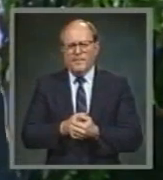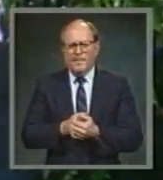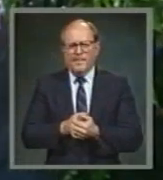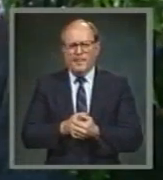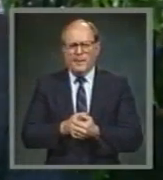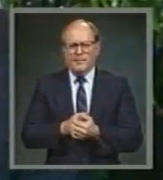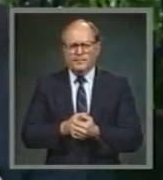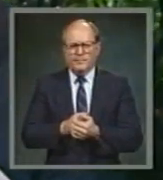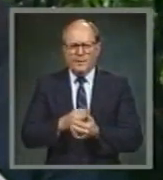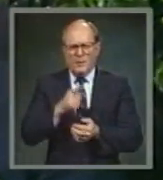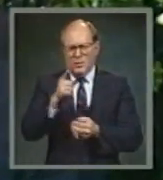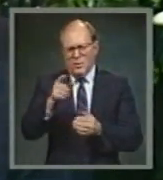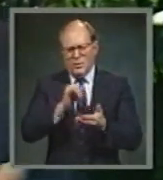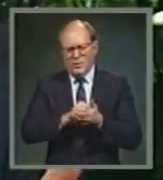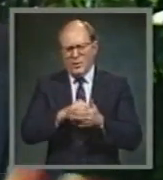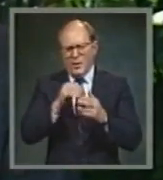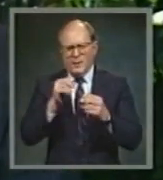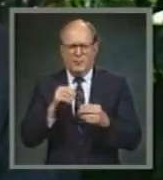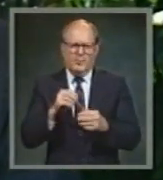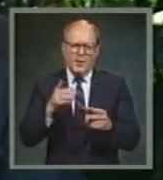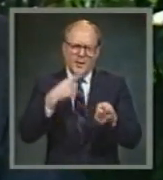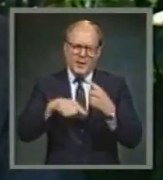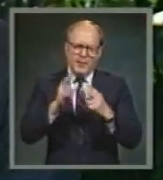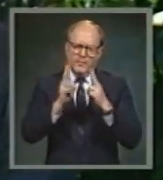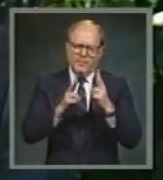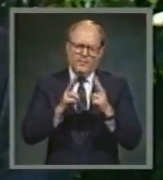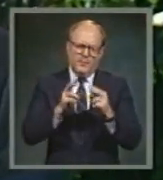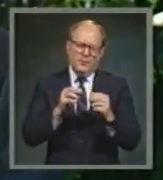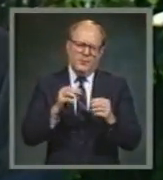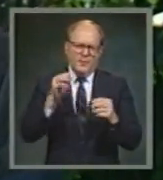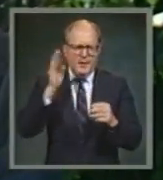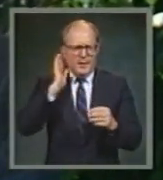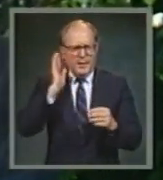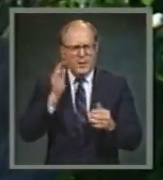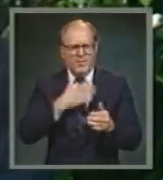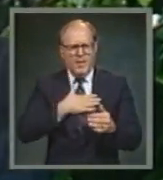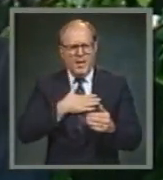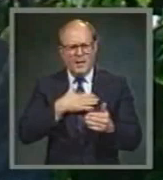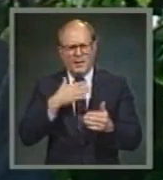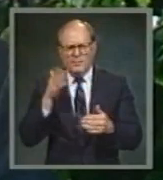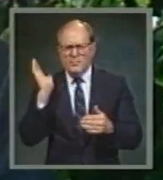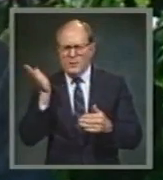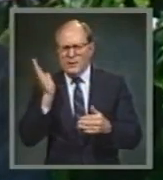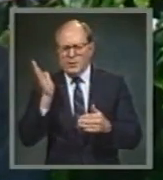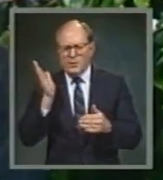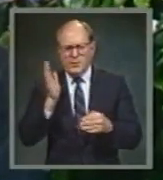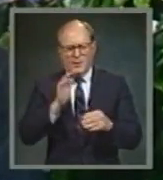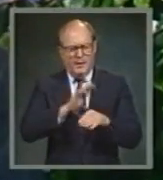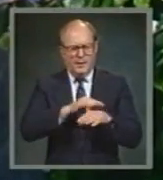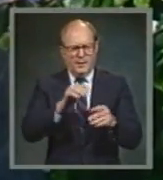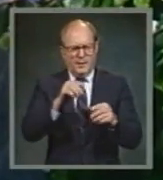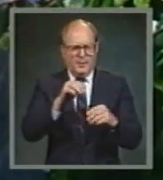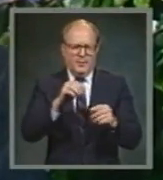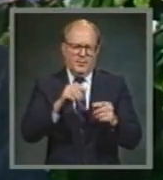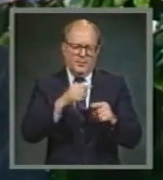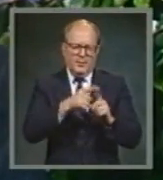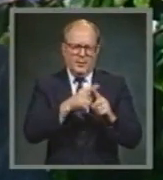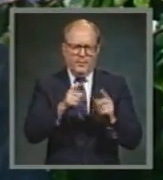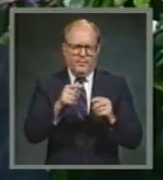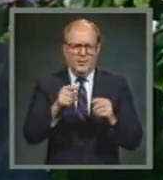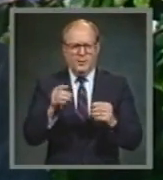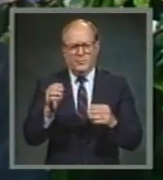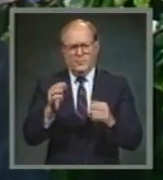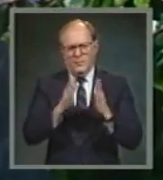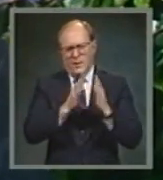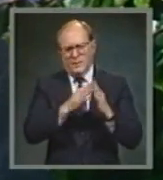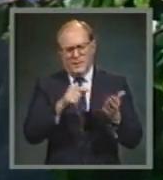Those of you who come to hear me in whatever town or city in the nation I happen to be preaching know that in my preaching this sin is given the same